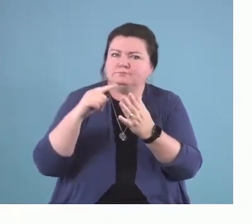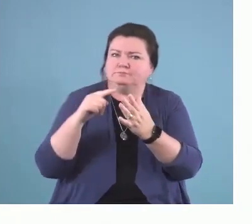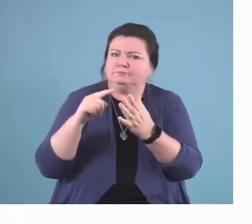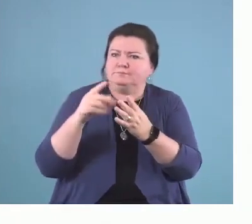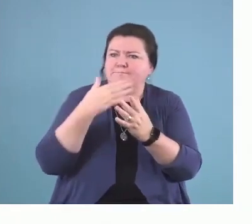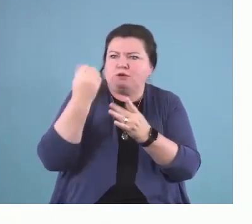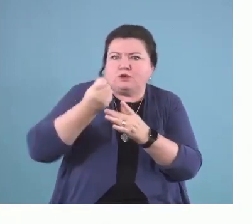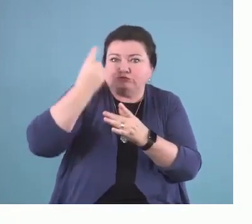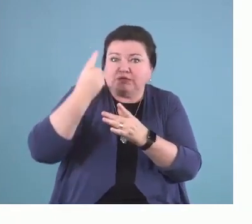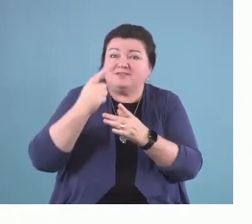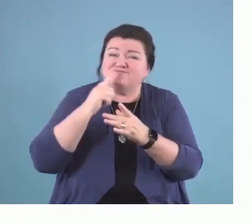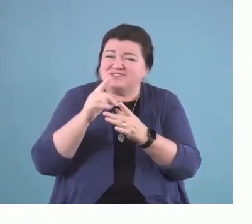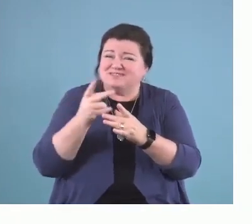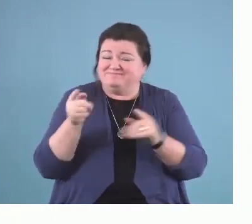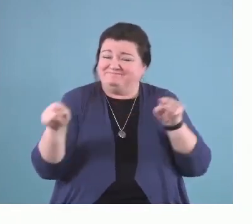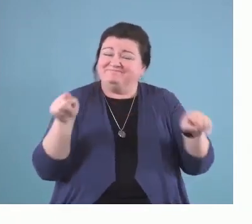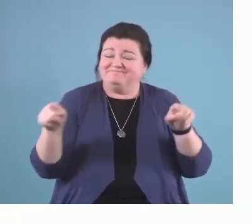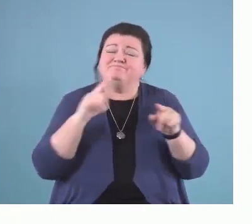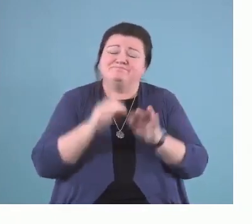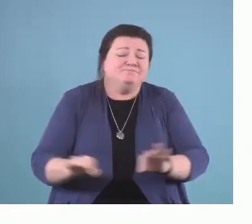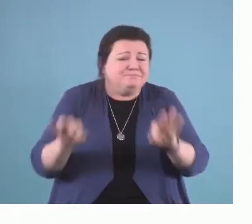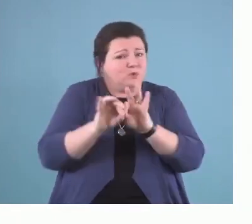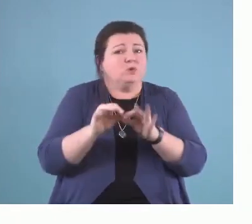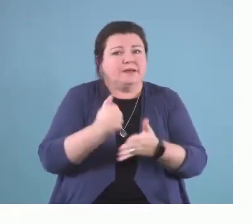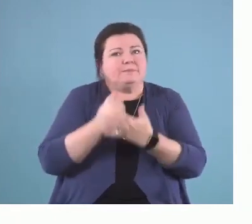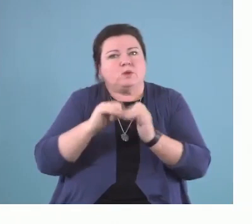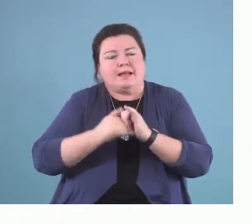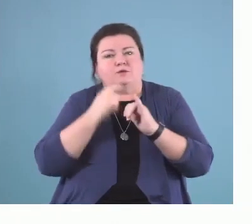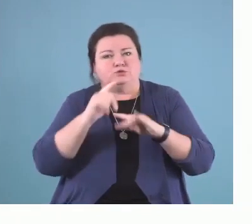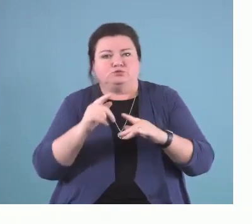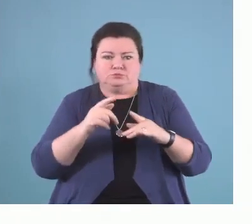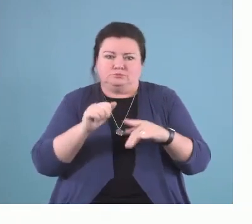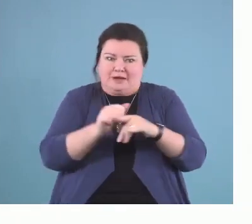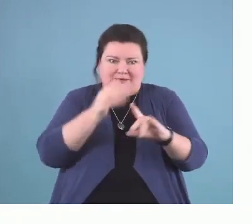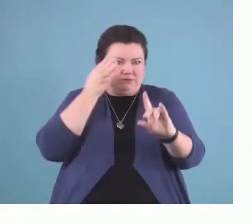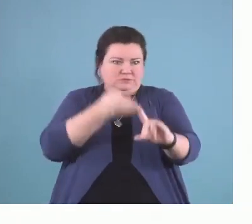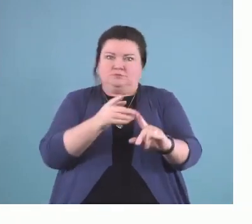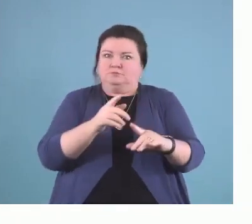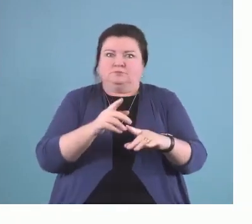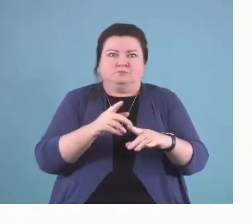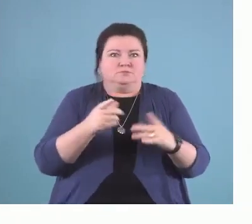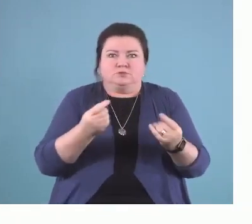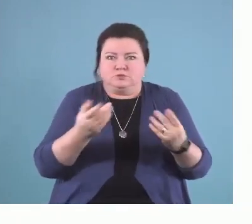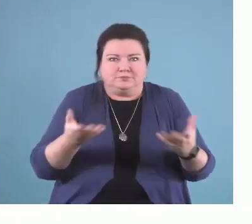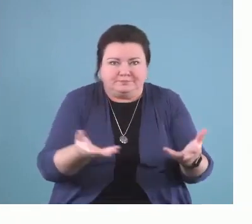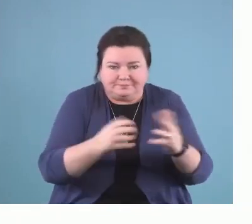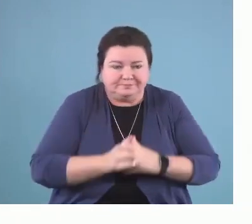want to practice. And they're really important when we think about who is this person and what do they need.